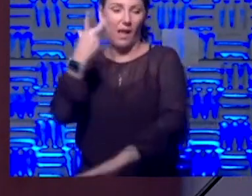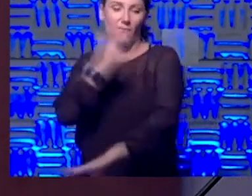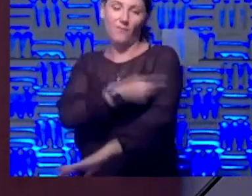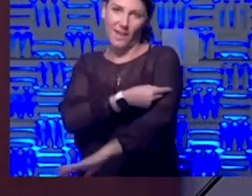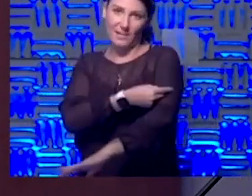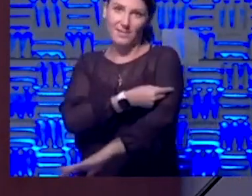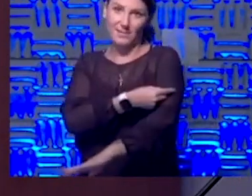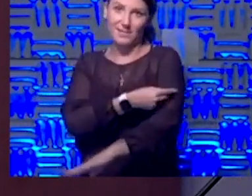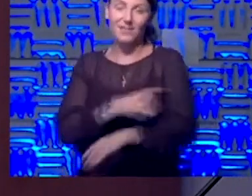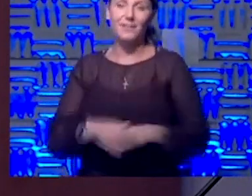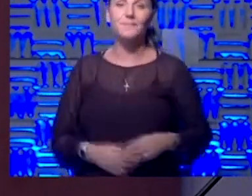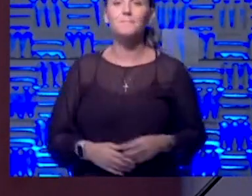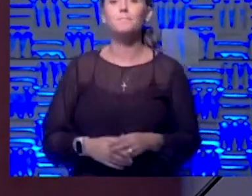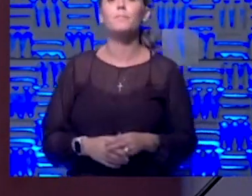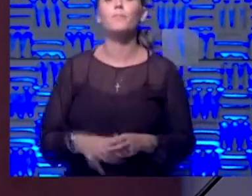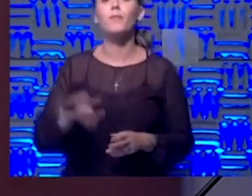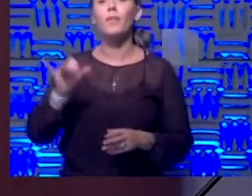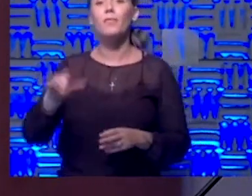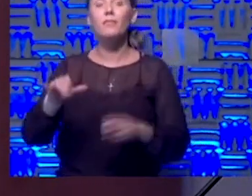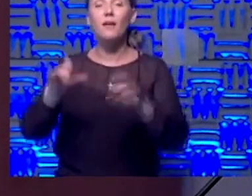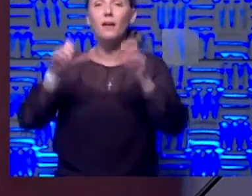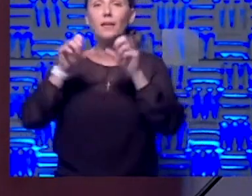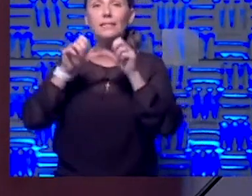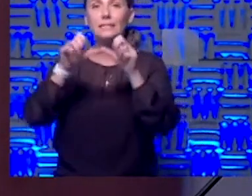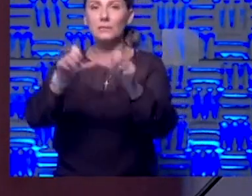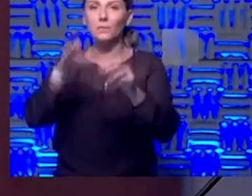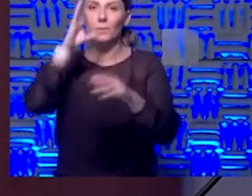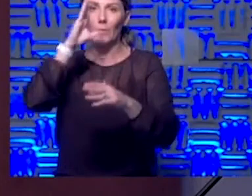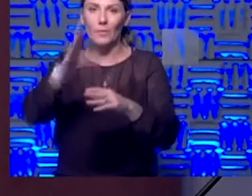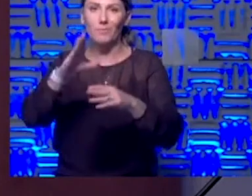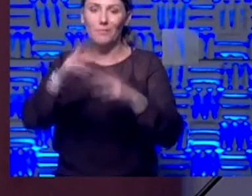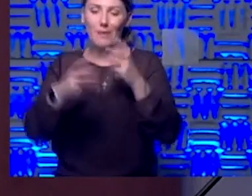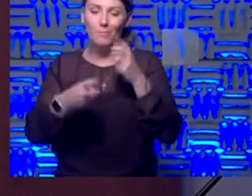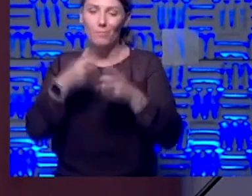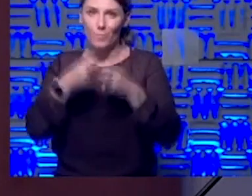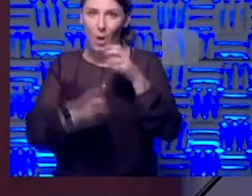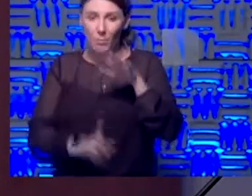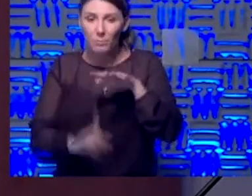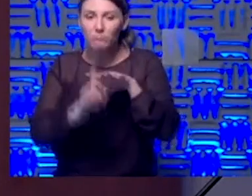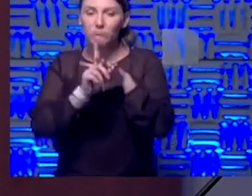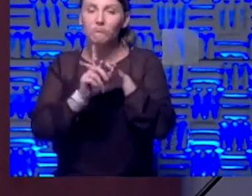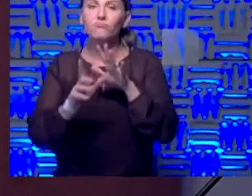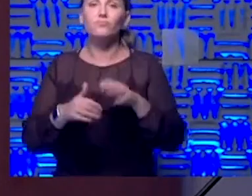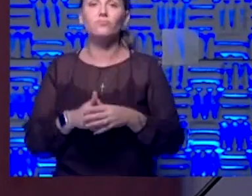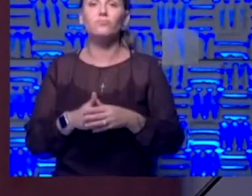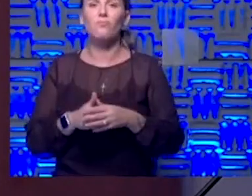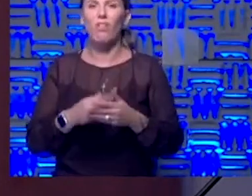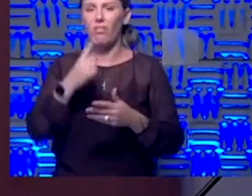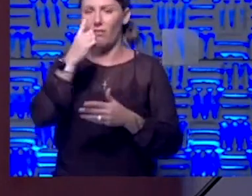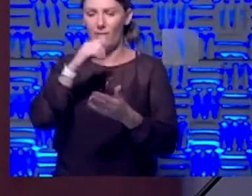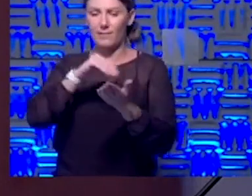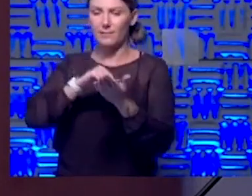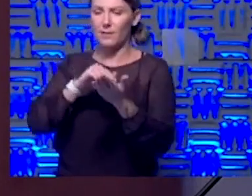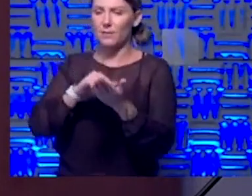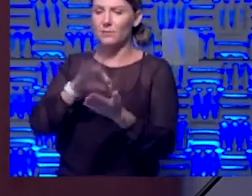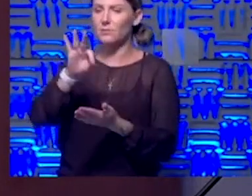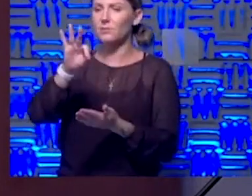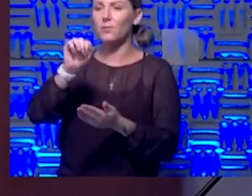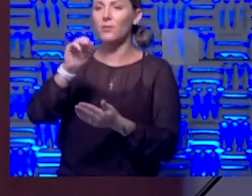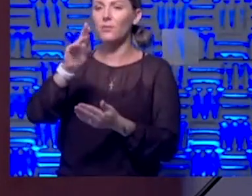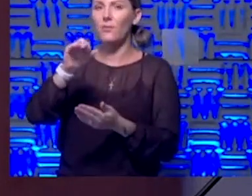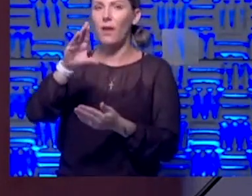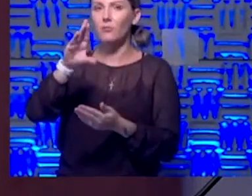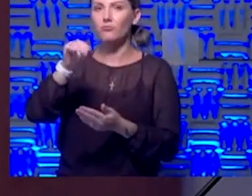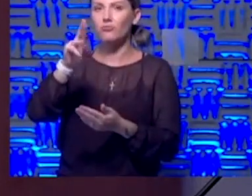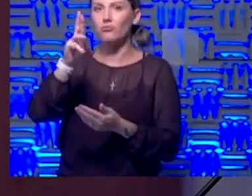And certainly that continue can, will continue to be a problem. I think, uh, Dr. Fauci mentioned that really